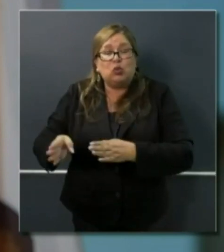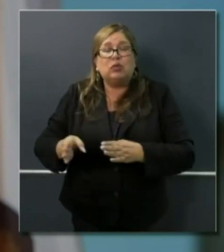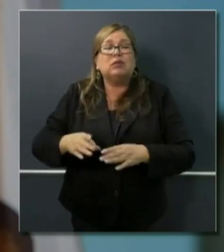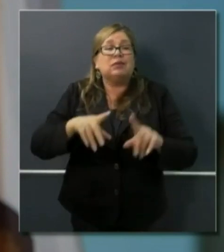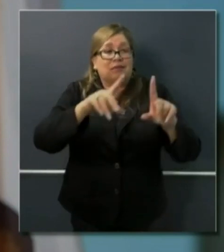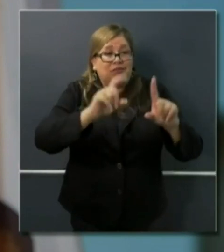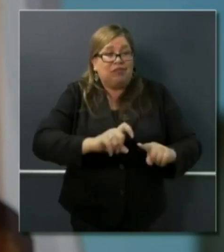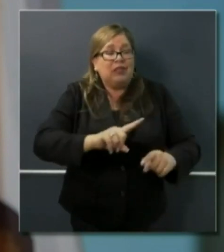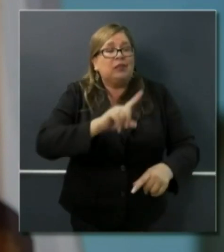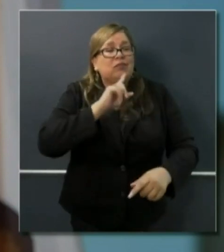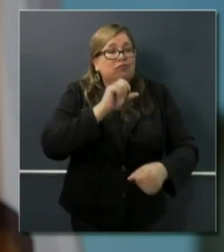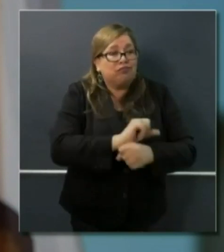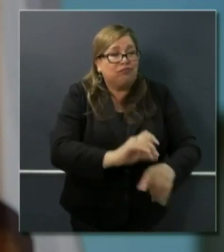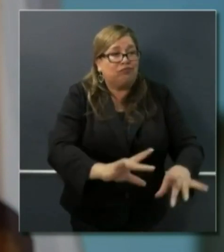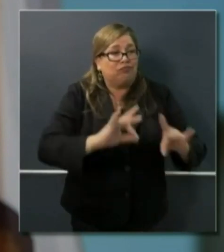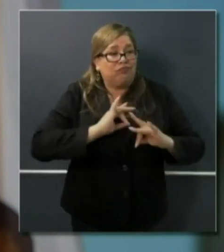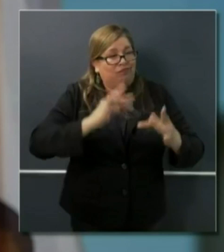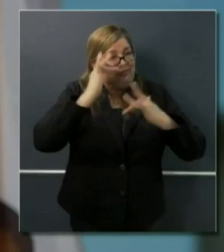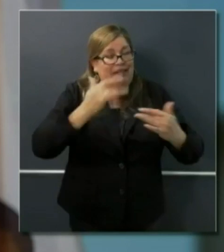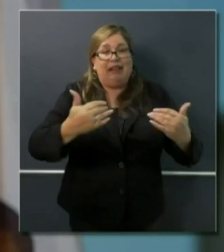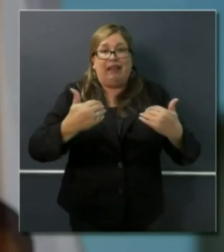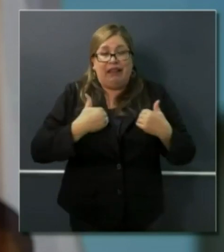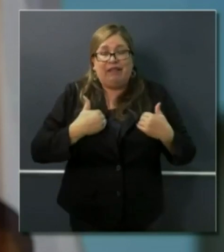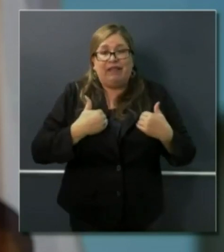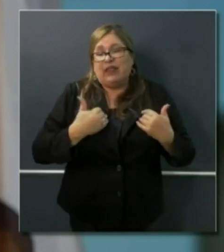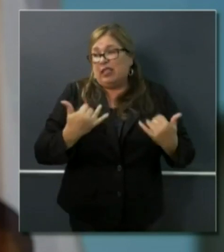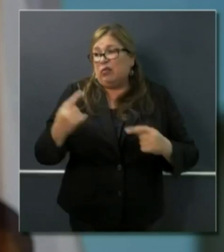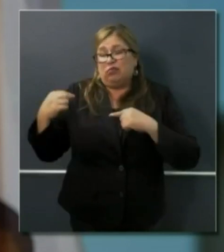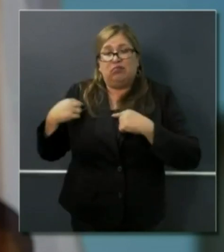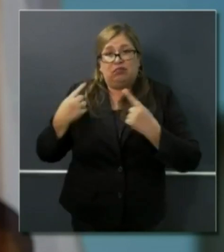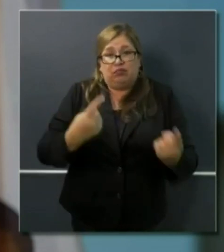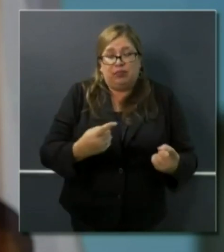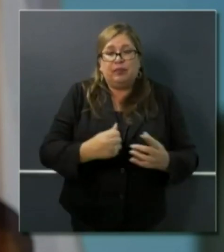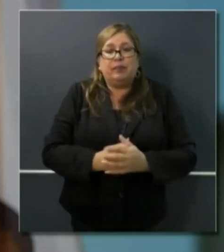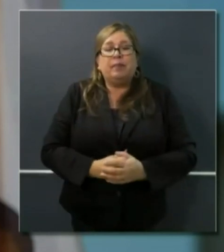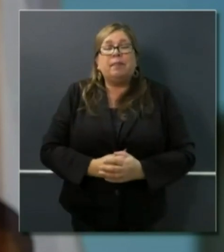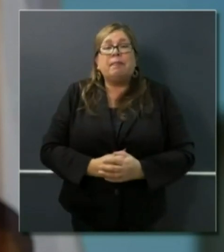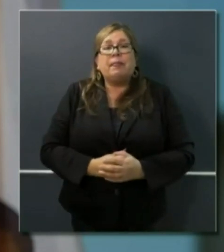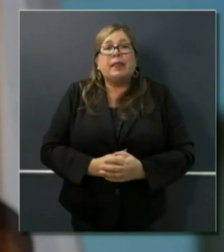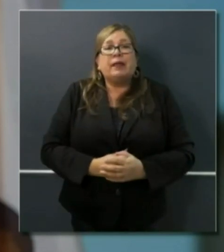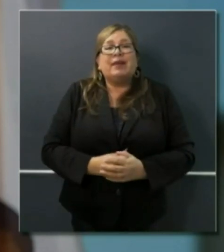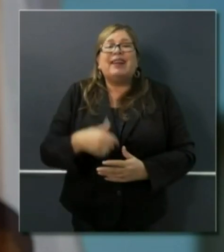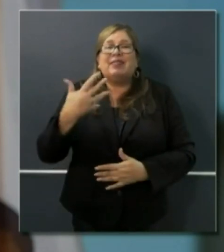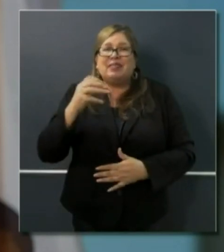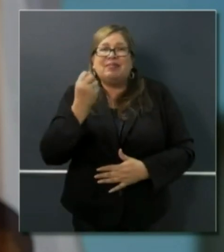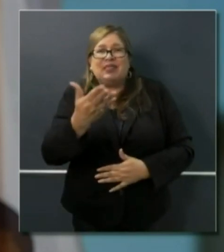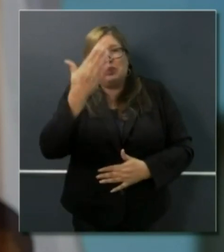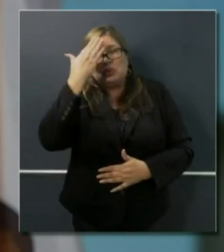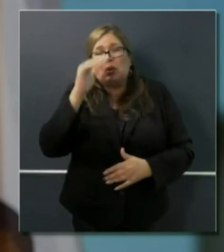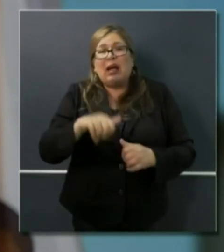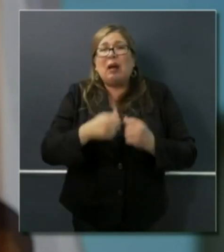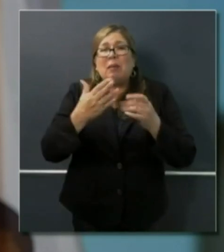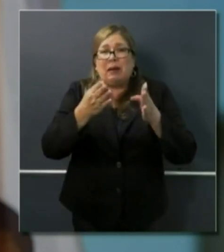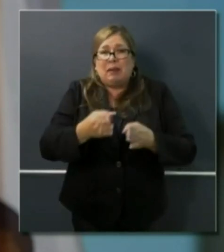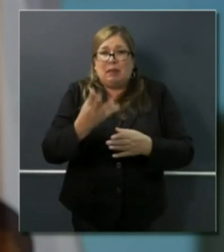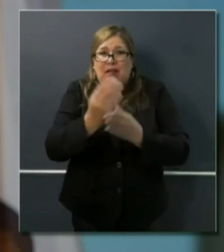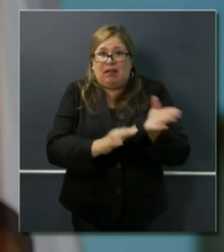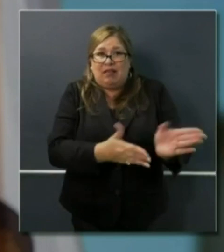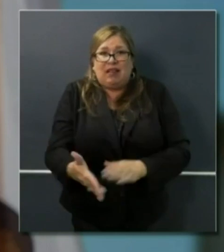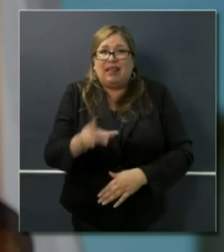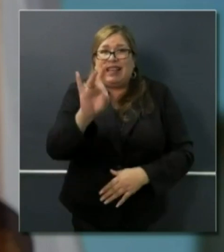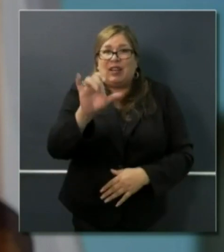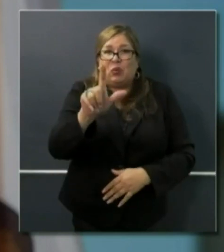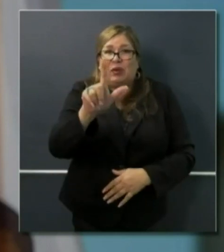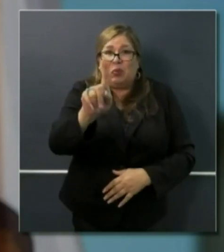tested positive for COVID-19 to date. I gave you the number of people that have lost their lives, 821. The